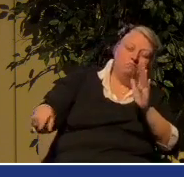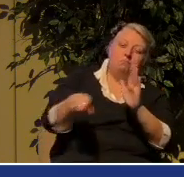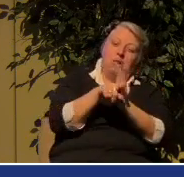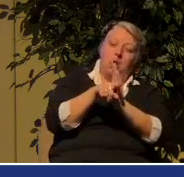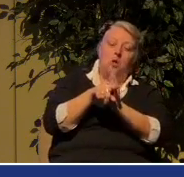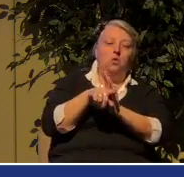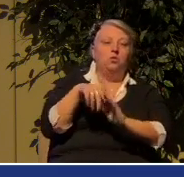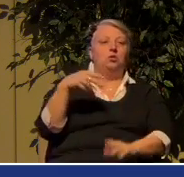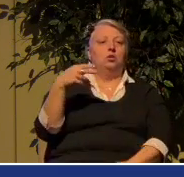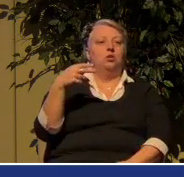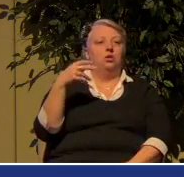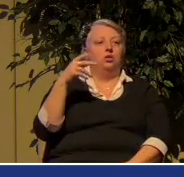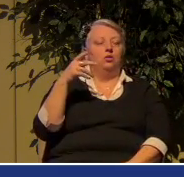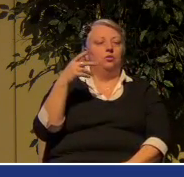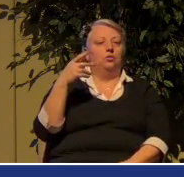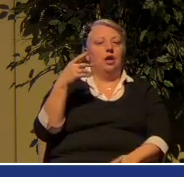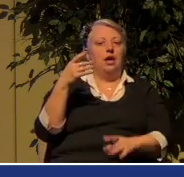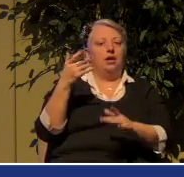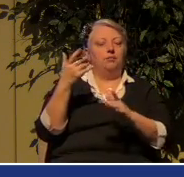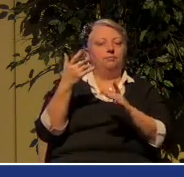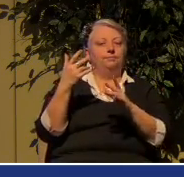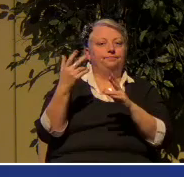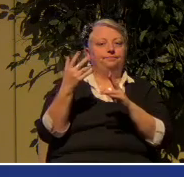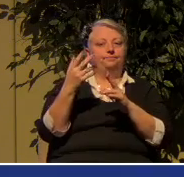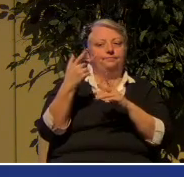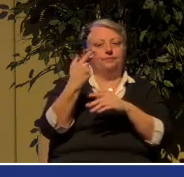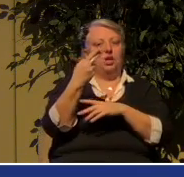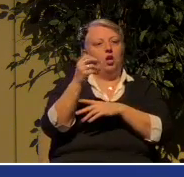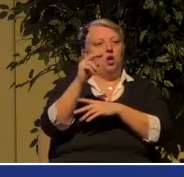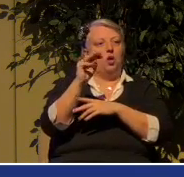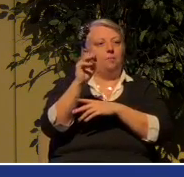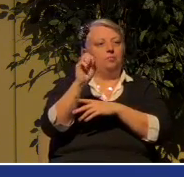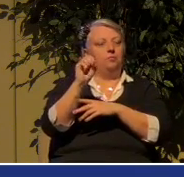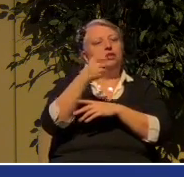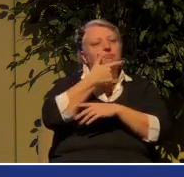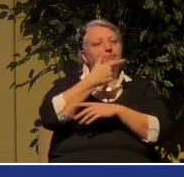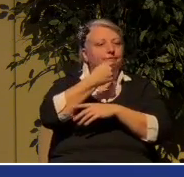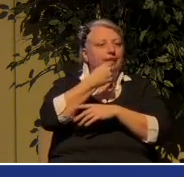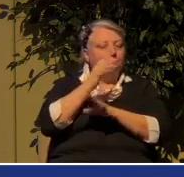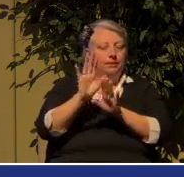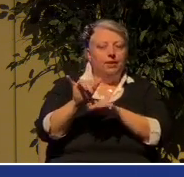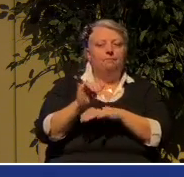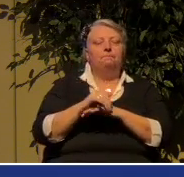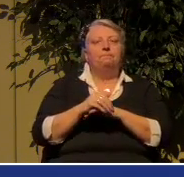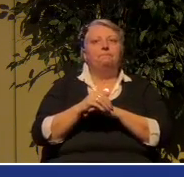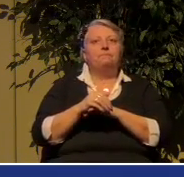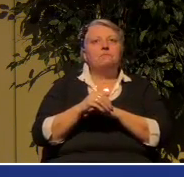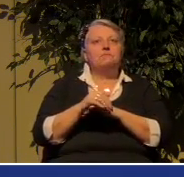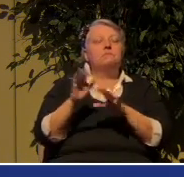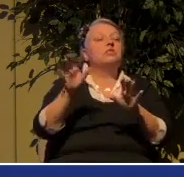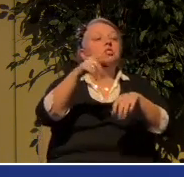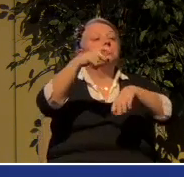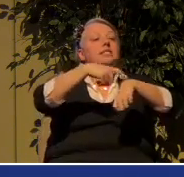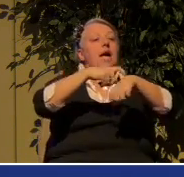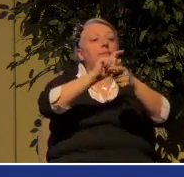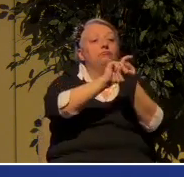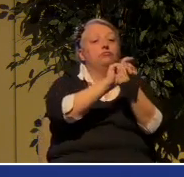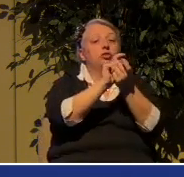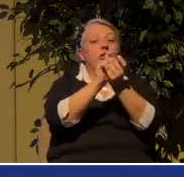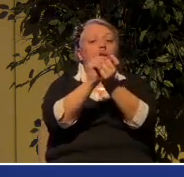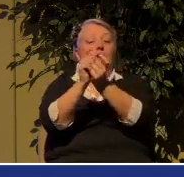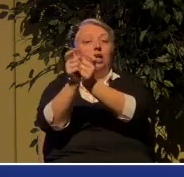Well, again, times change. And as times change, people look at the Bible through new eyes